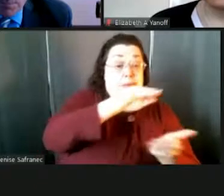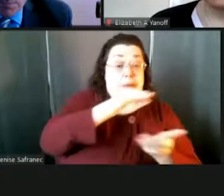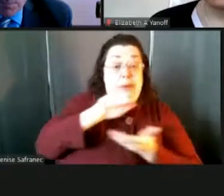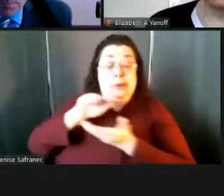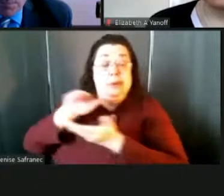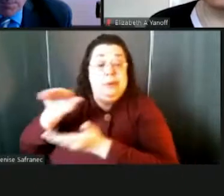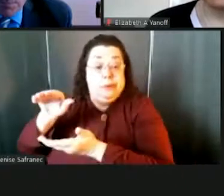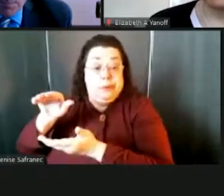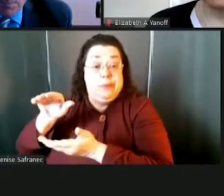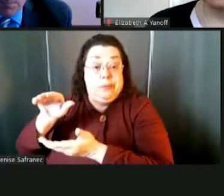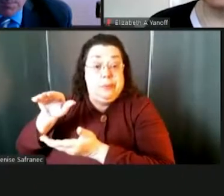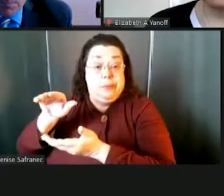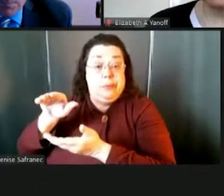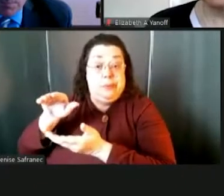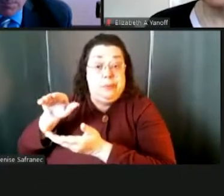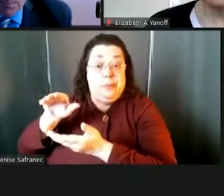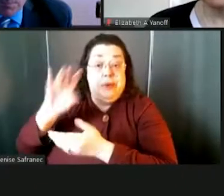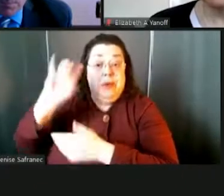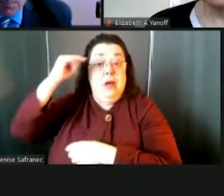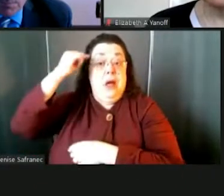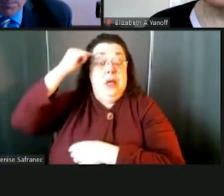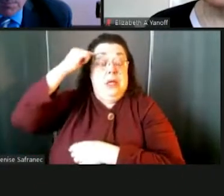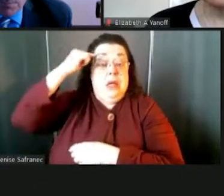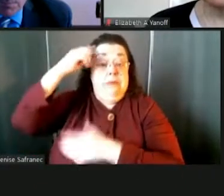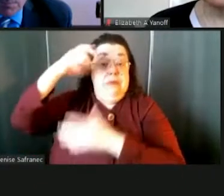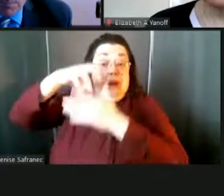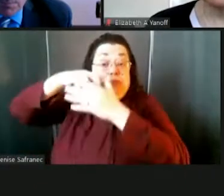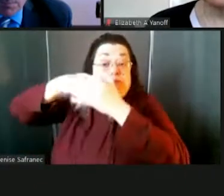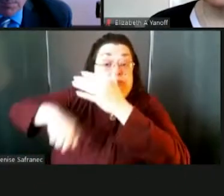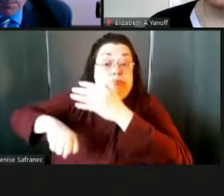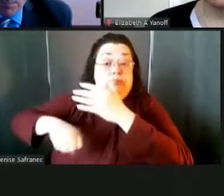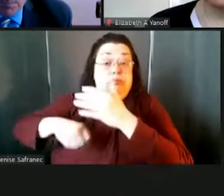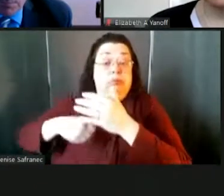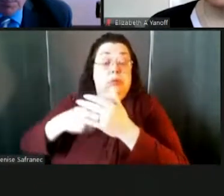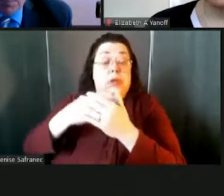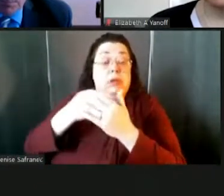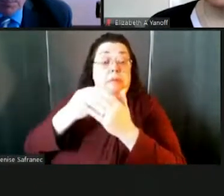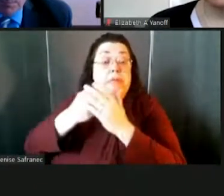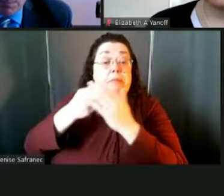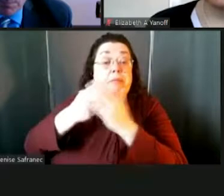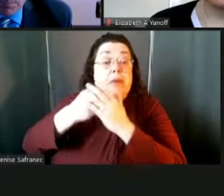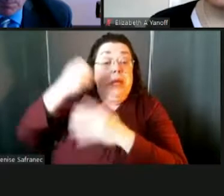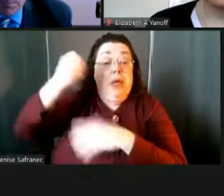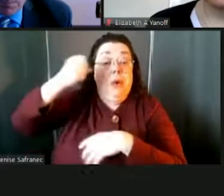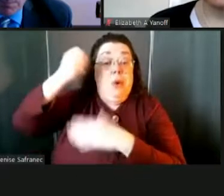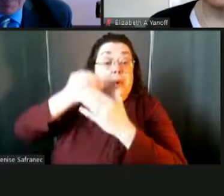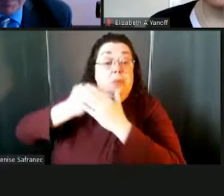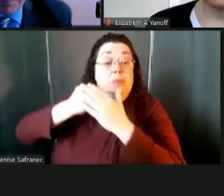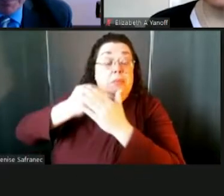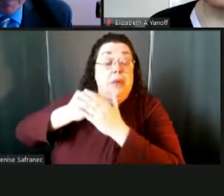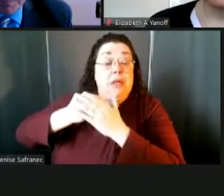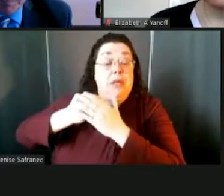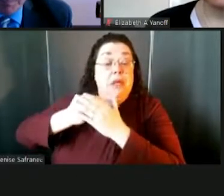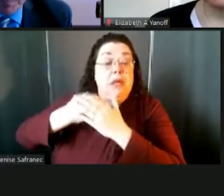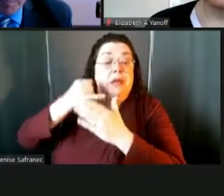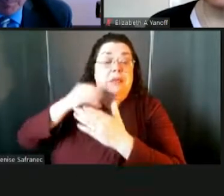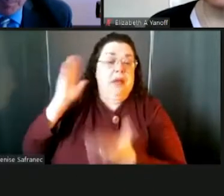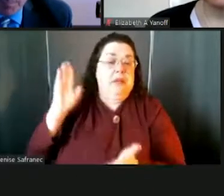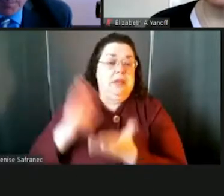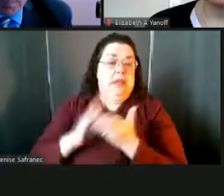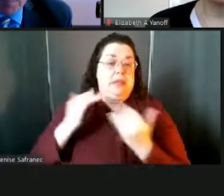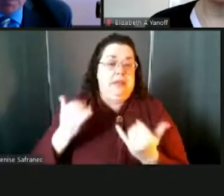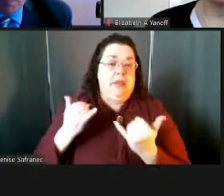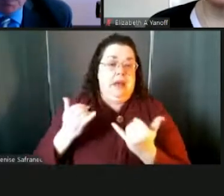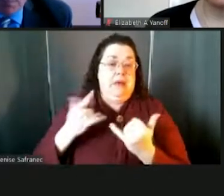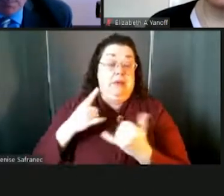Governor Cuomo was talking about are really going to be filled. And so I think this year will be a good budget